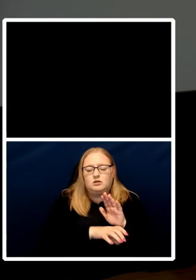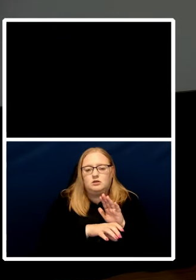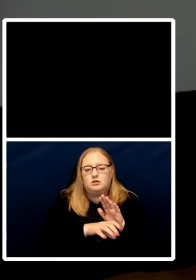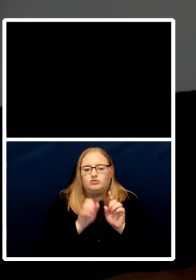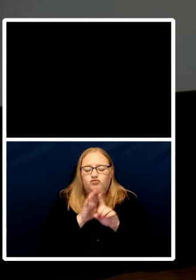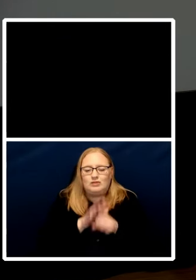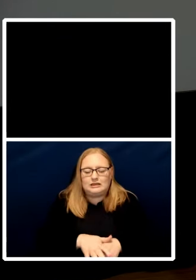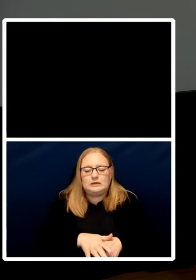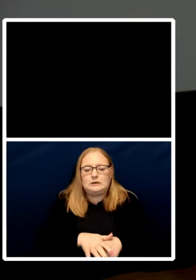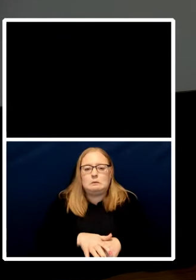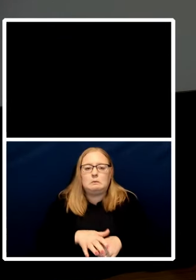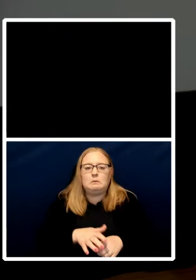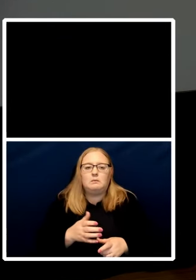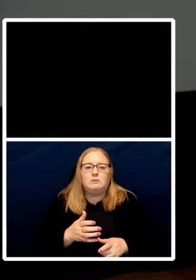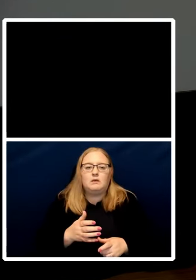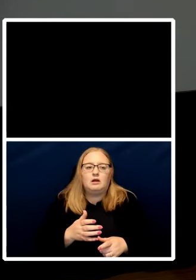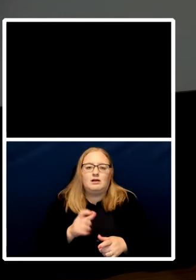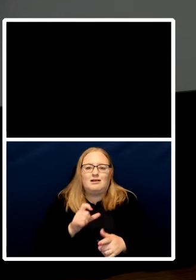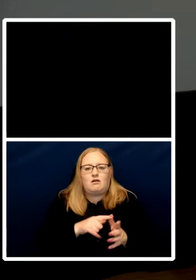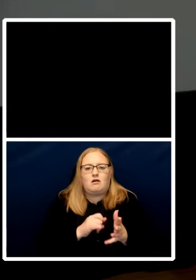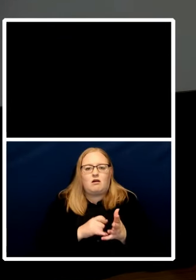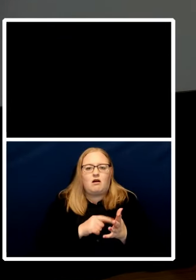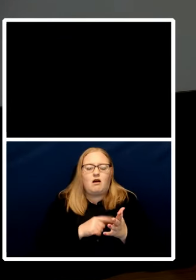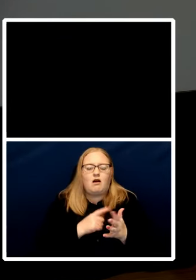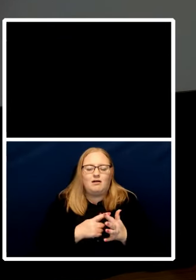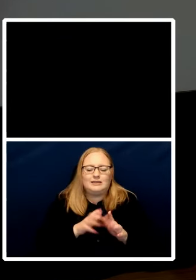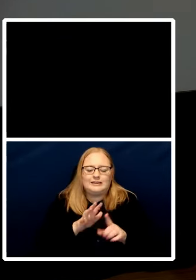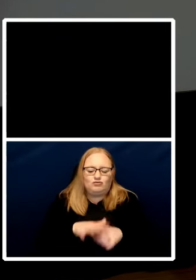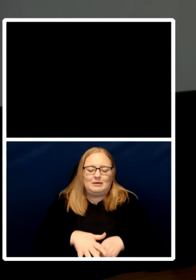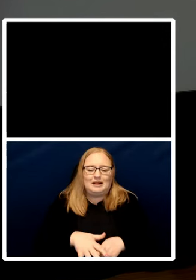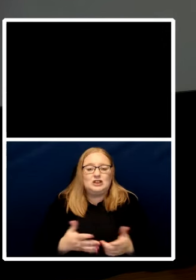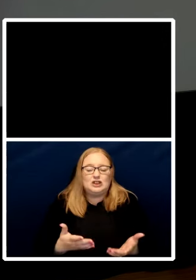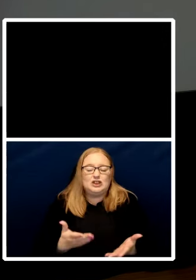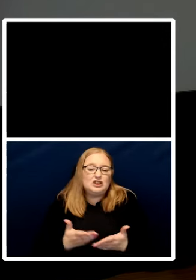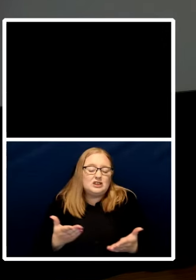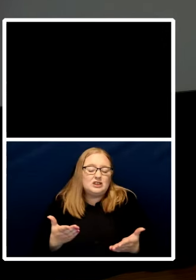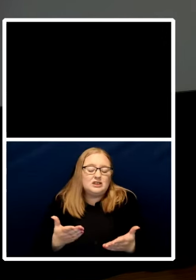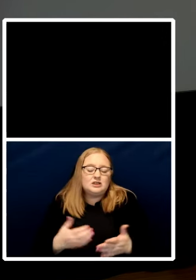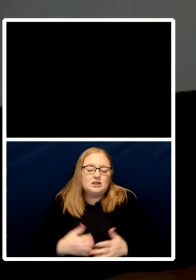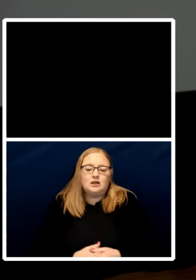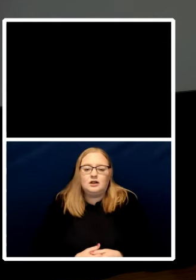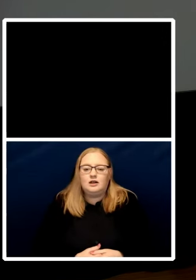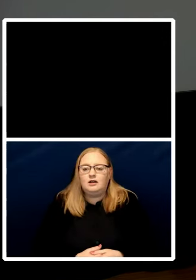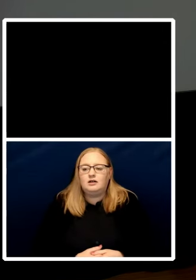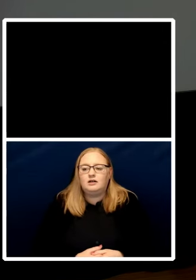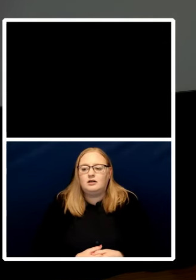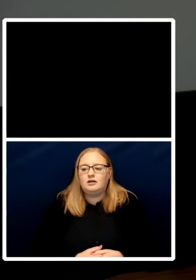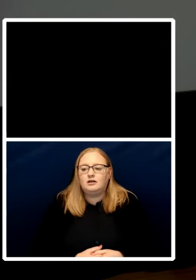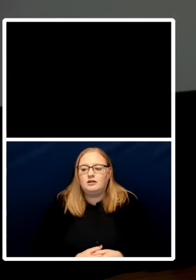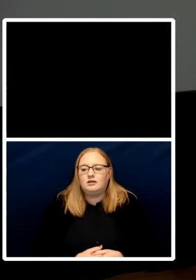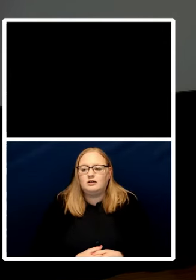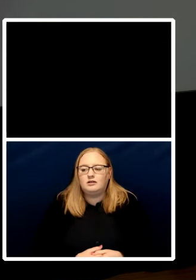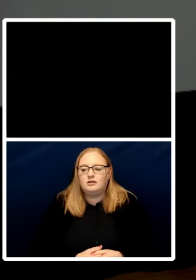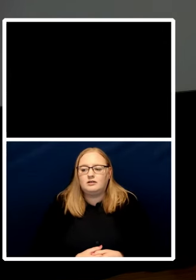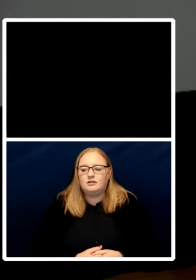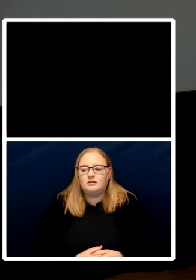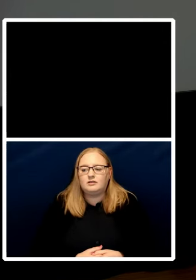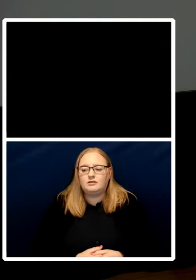on and and this is why the you know the the people who are anti the living instrument are just